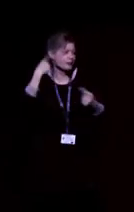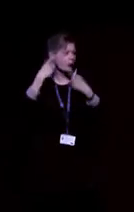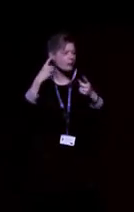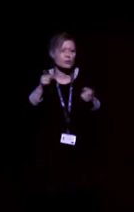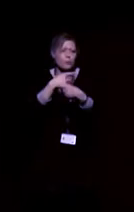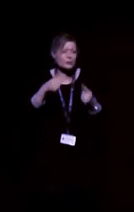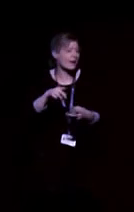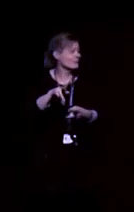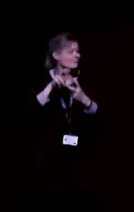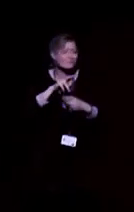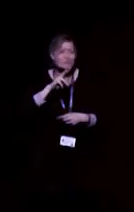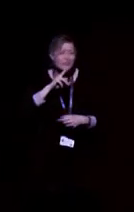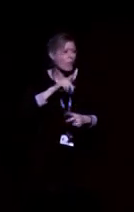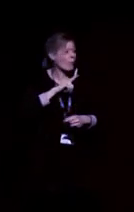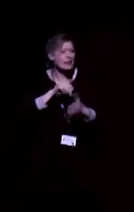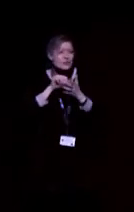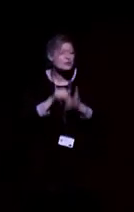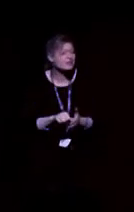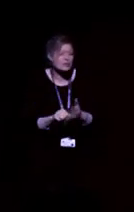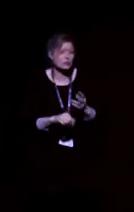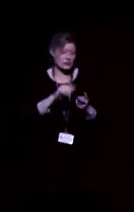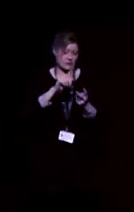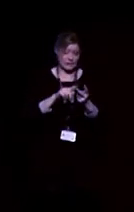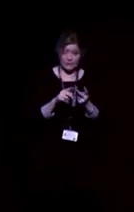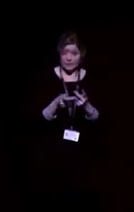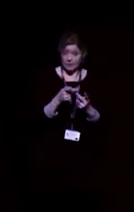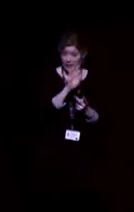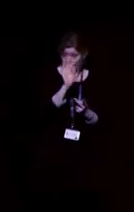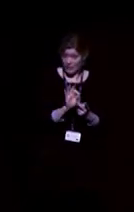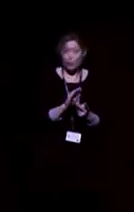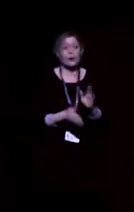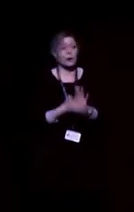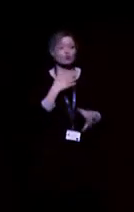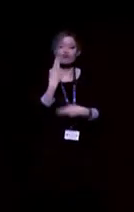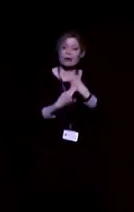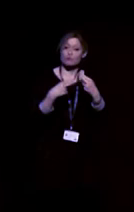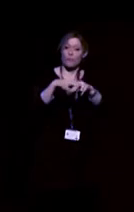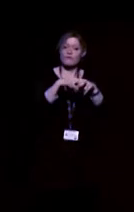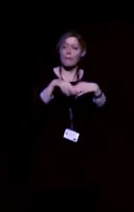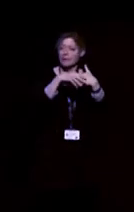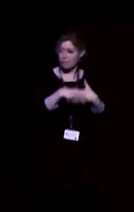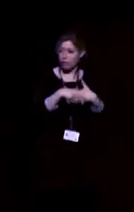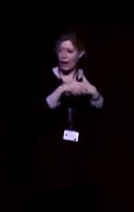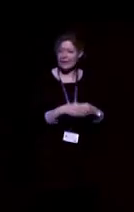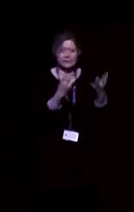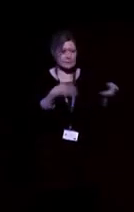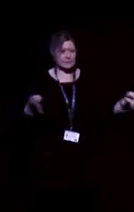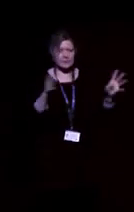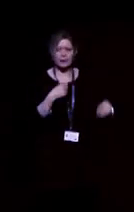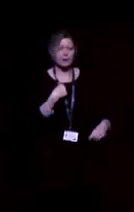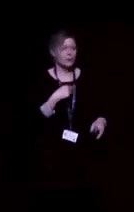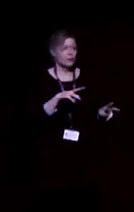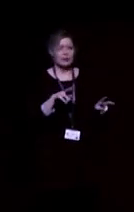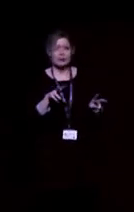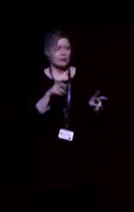Another one is, why when I'm out with my family or friends at a restaurant, why is it so difficult to follow the conversation